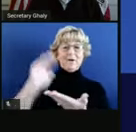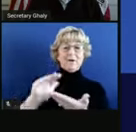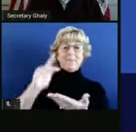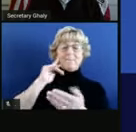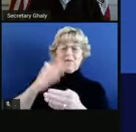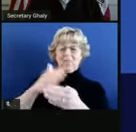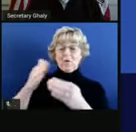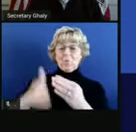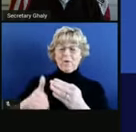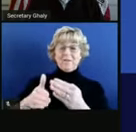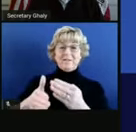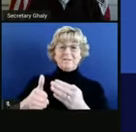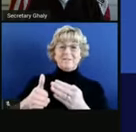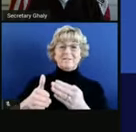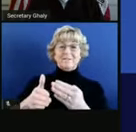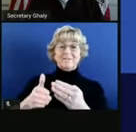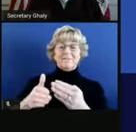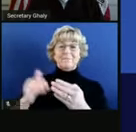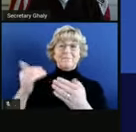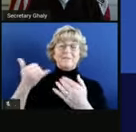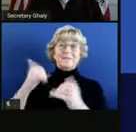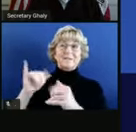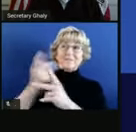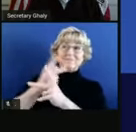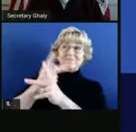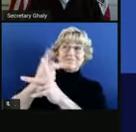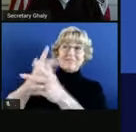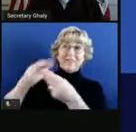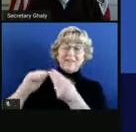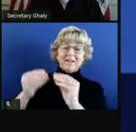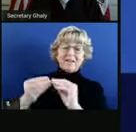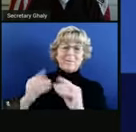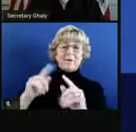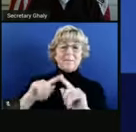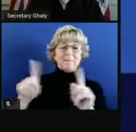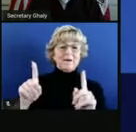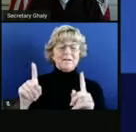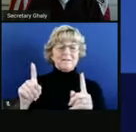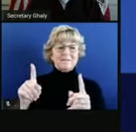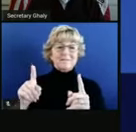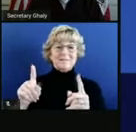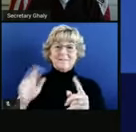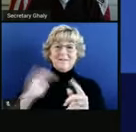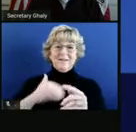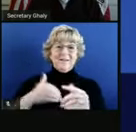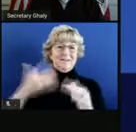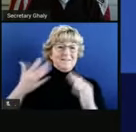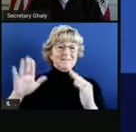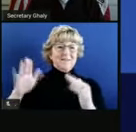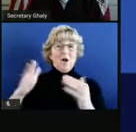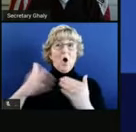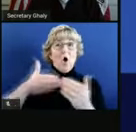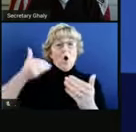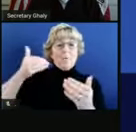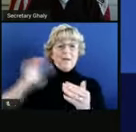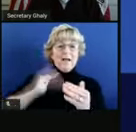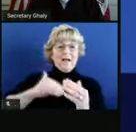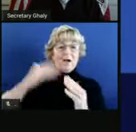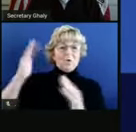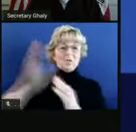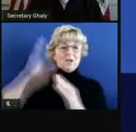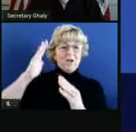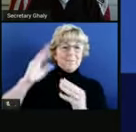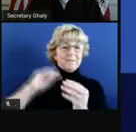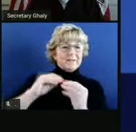weekend sort of still being picked up. But the fact that it is nearly our highest case number, not quite, but nearly